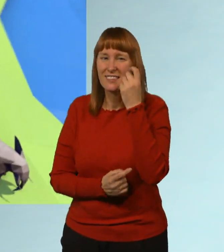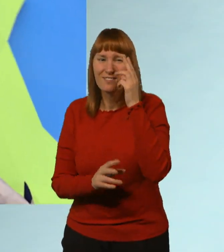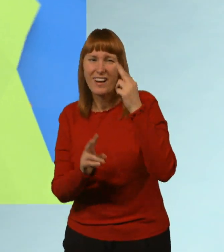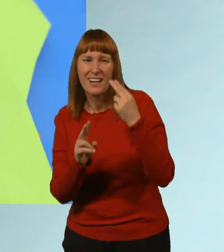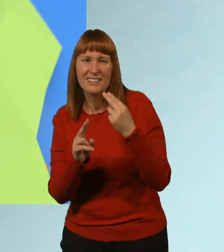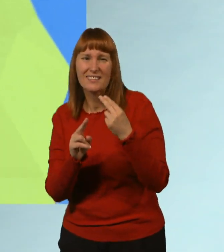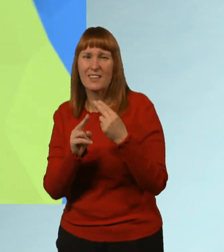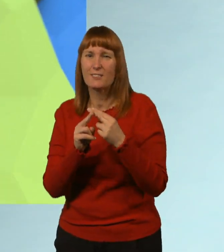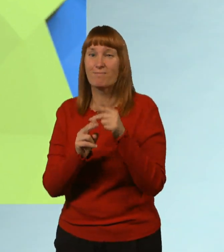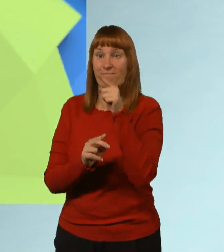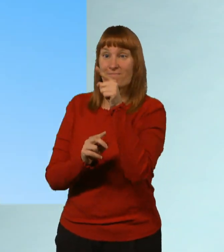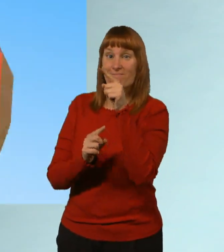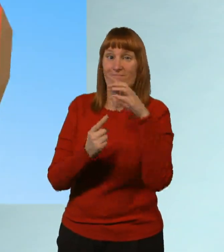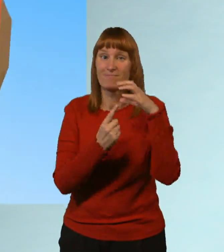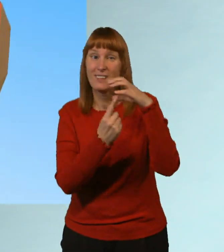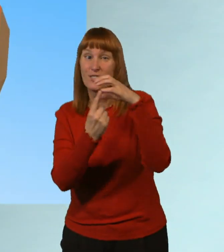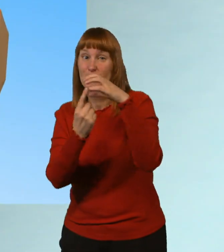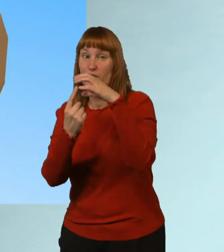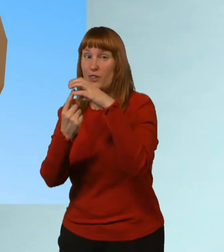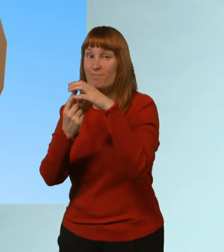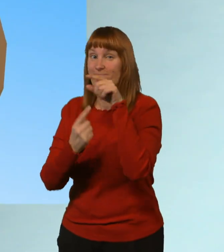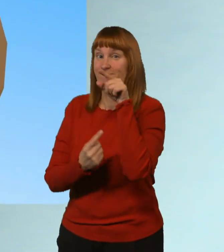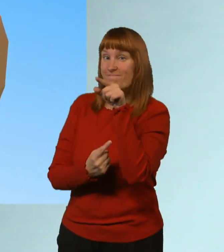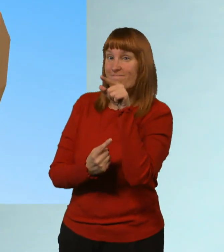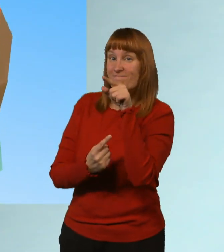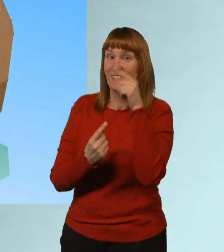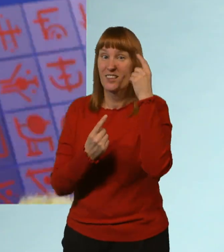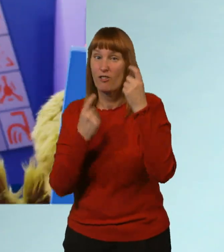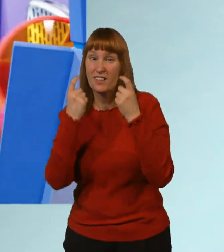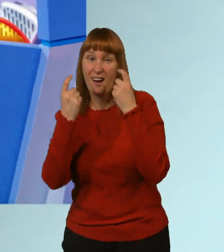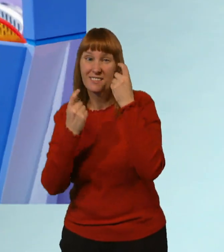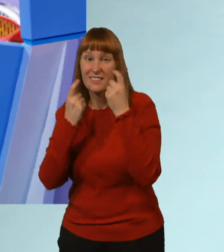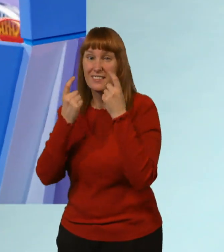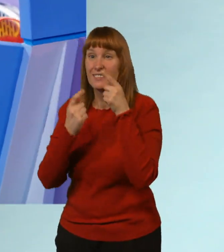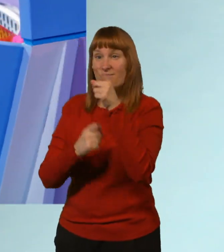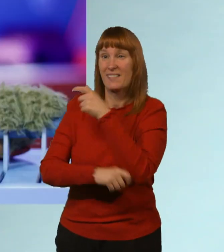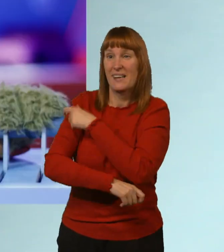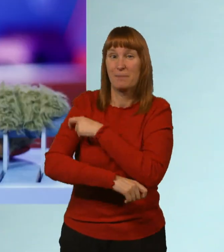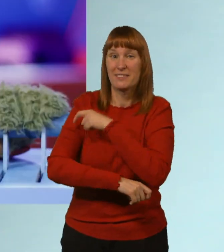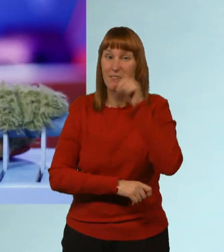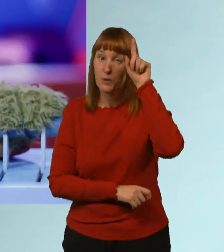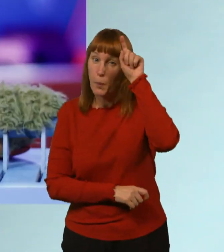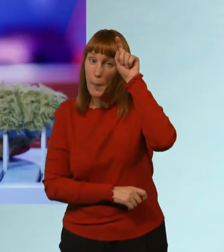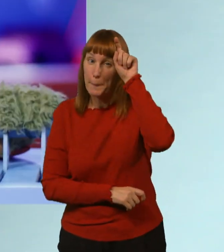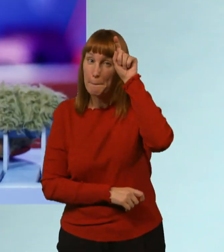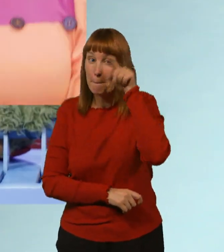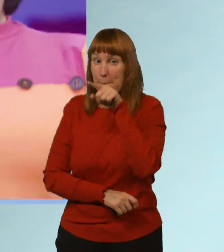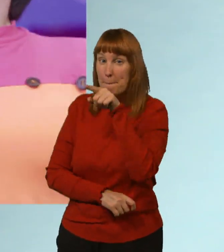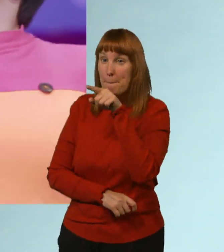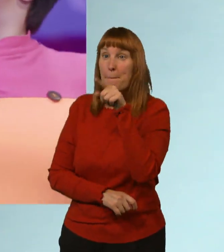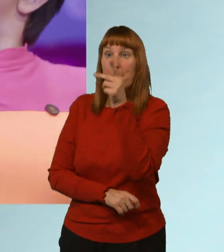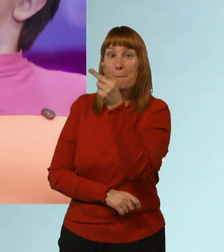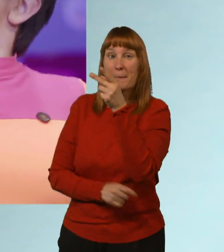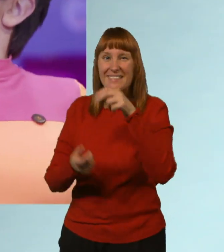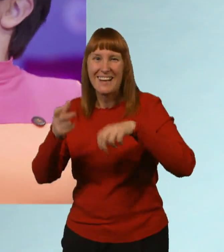find out. Here's the spaceship, Curiosity. Here's the captain, she's called Zoom. Here